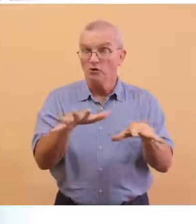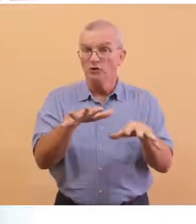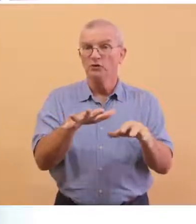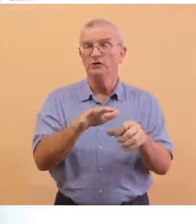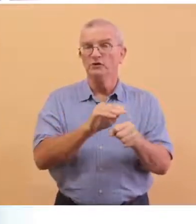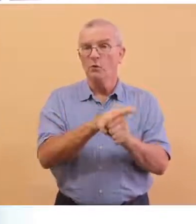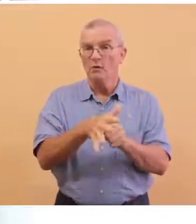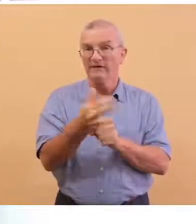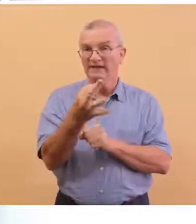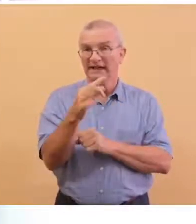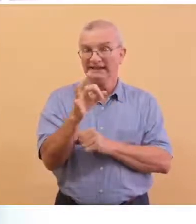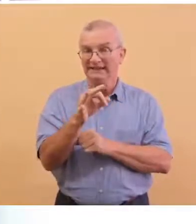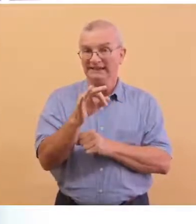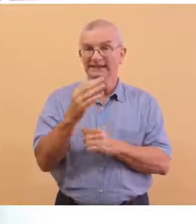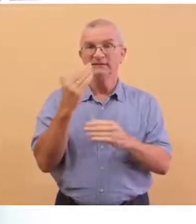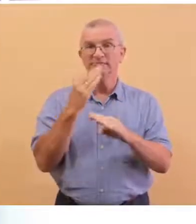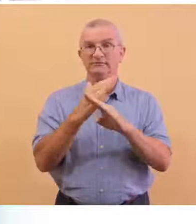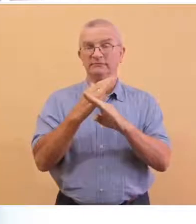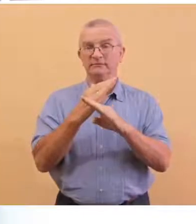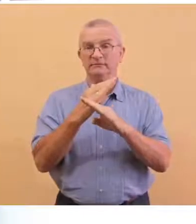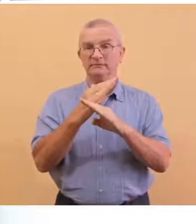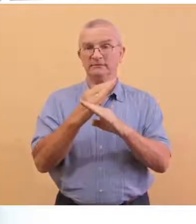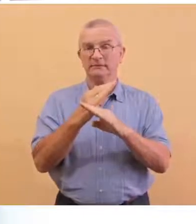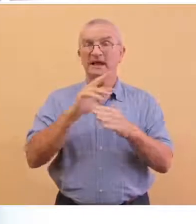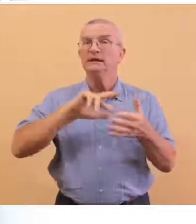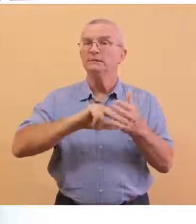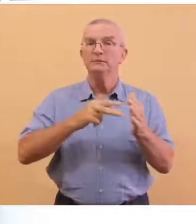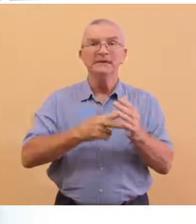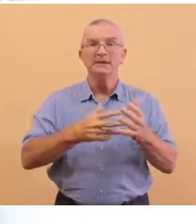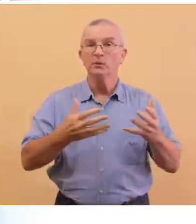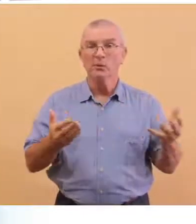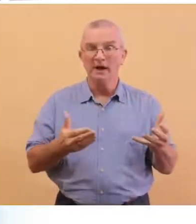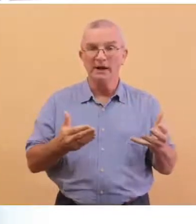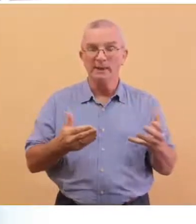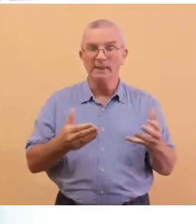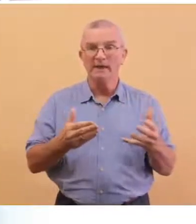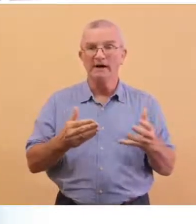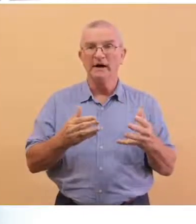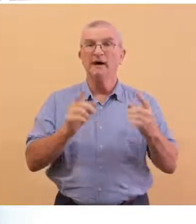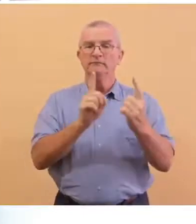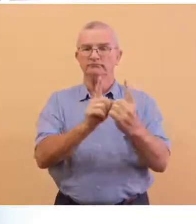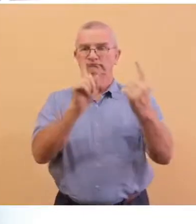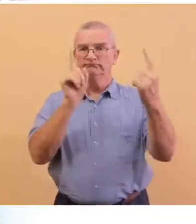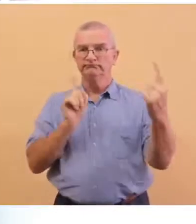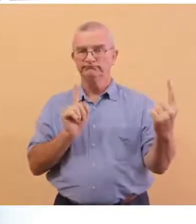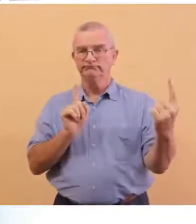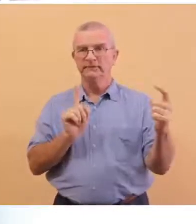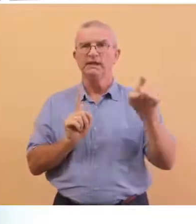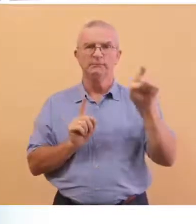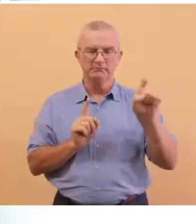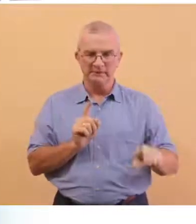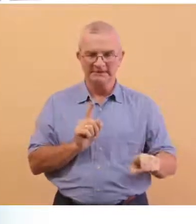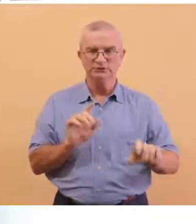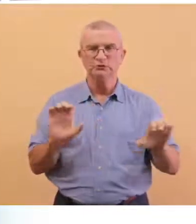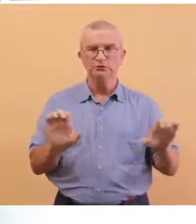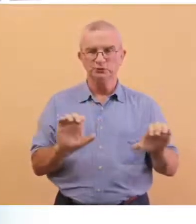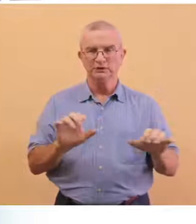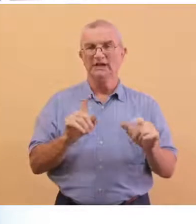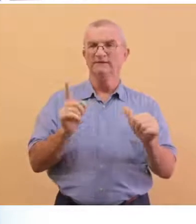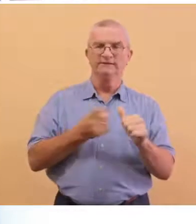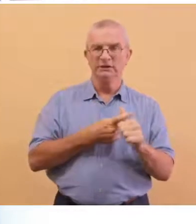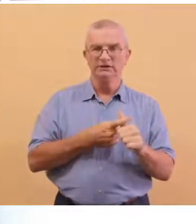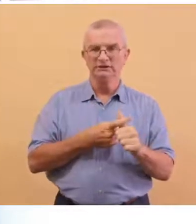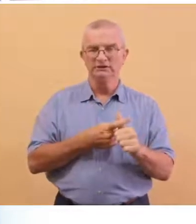is nullified. This means that the practice of social distancing must be prioritized and